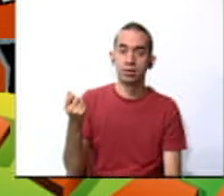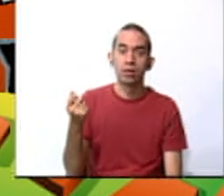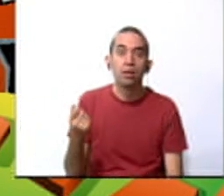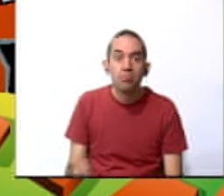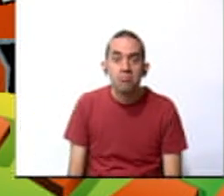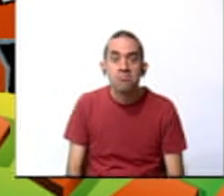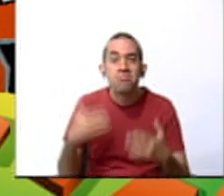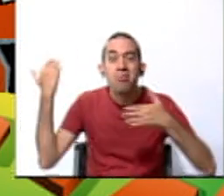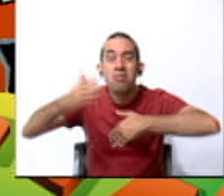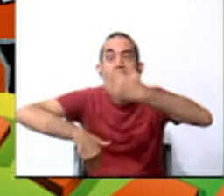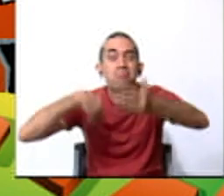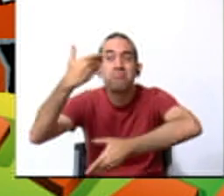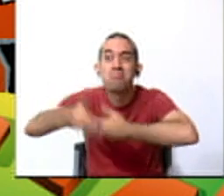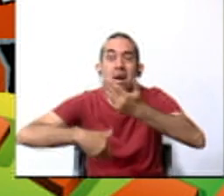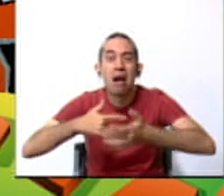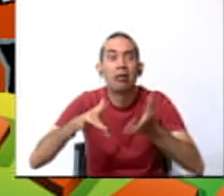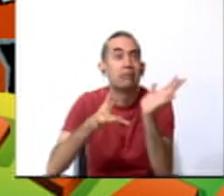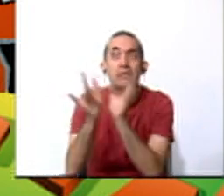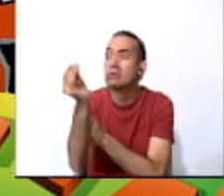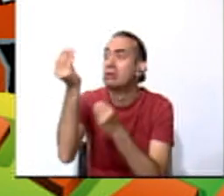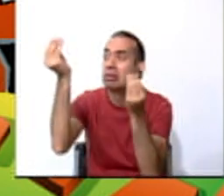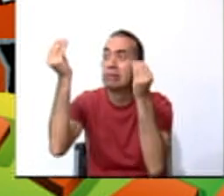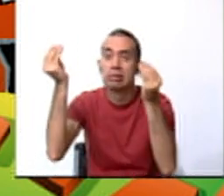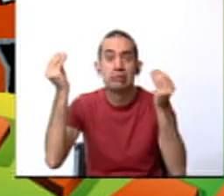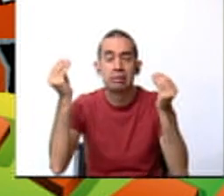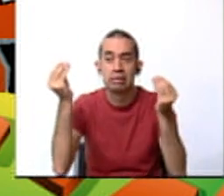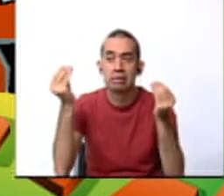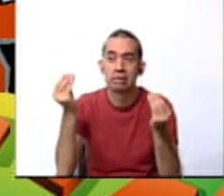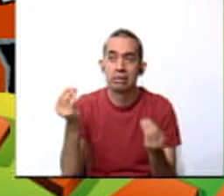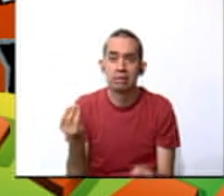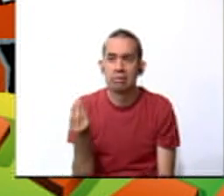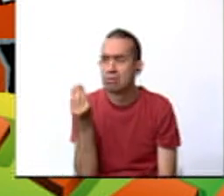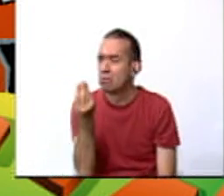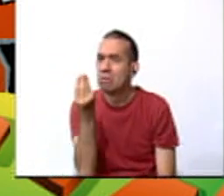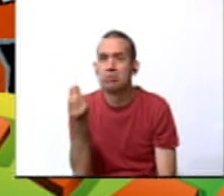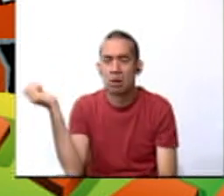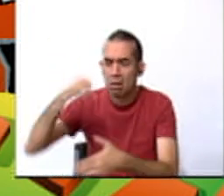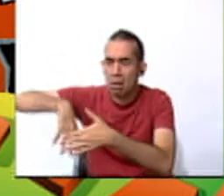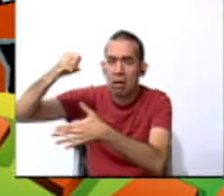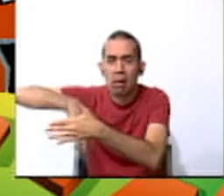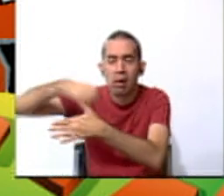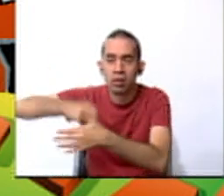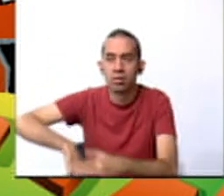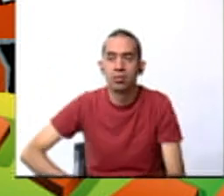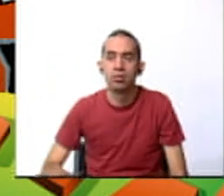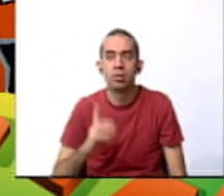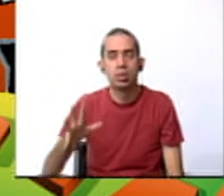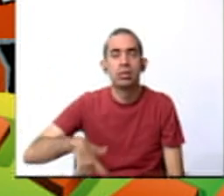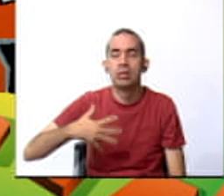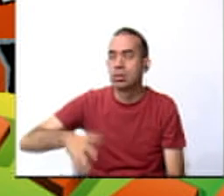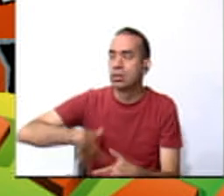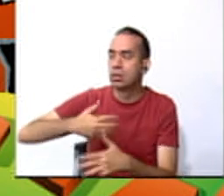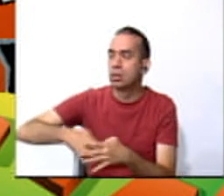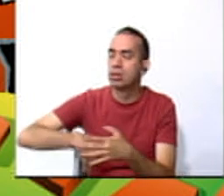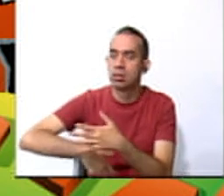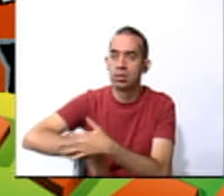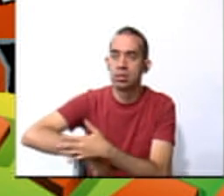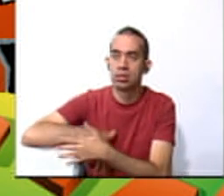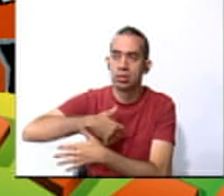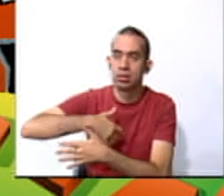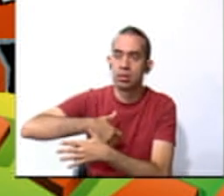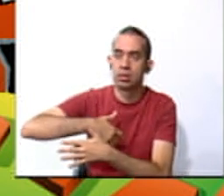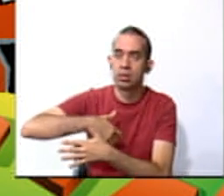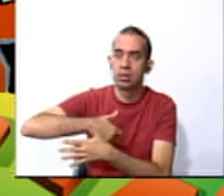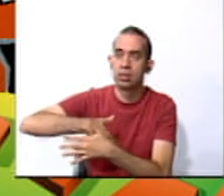More toilet paper. Jesus Christ. Who packed this? And also, have, let me see.